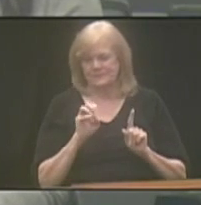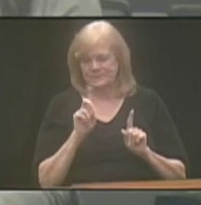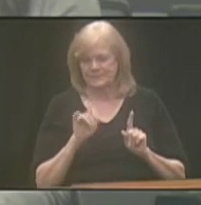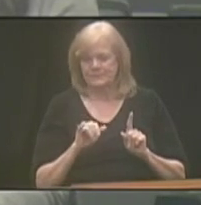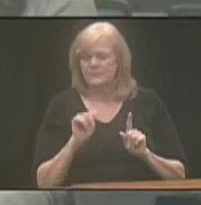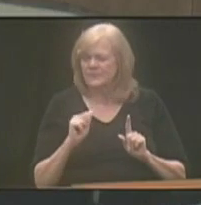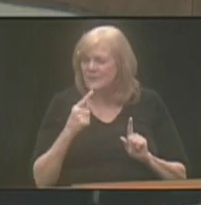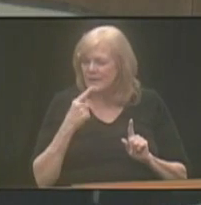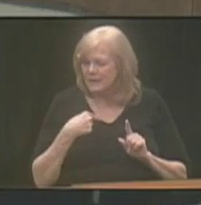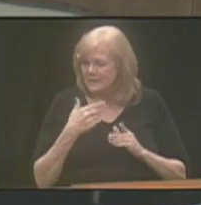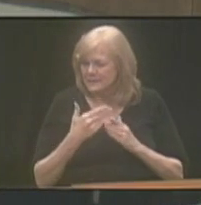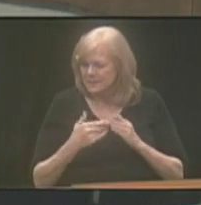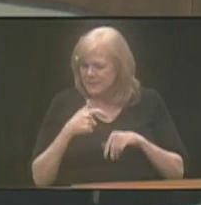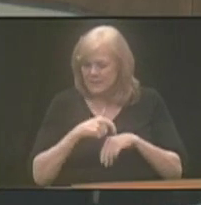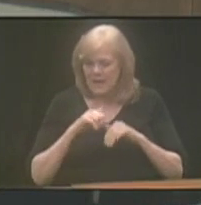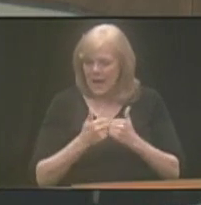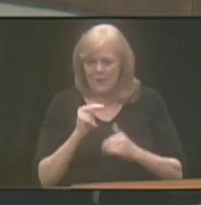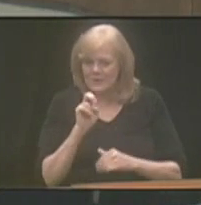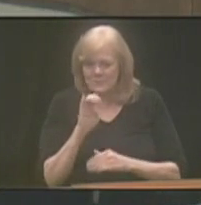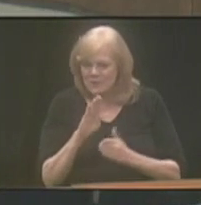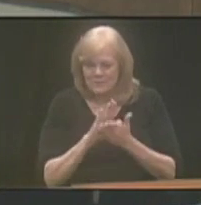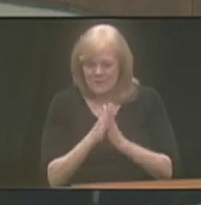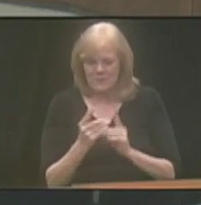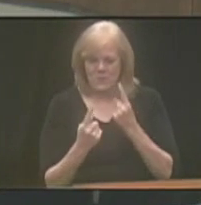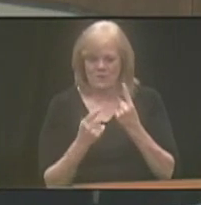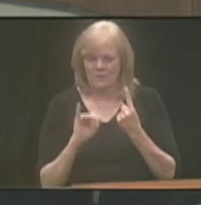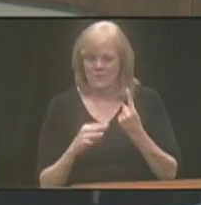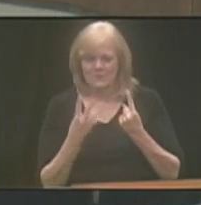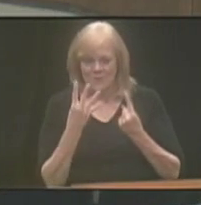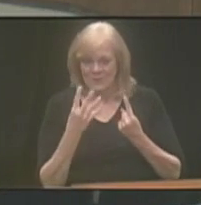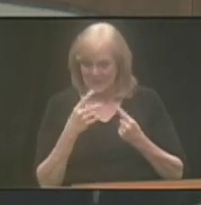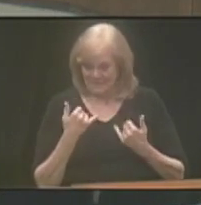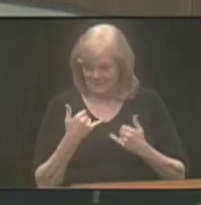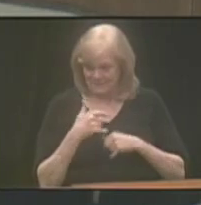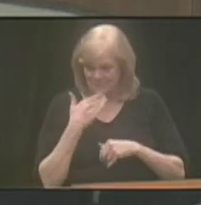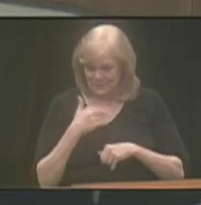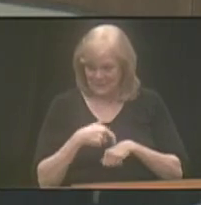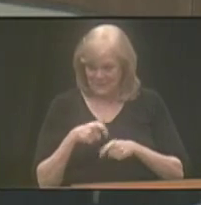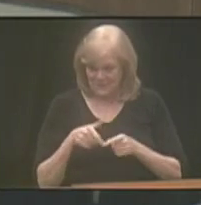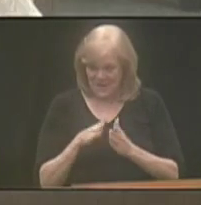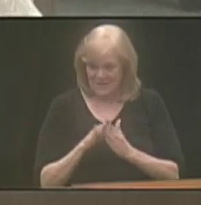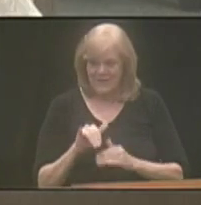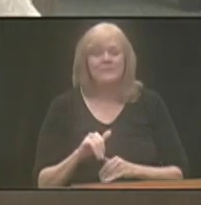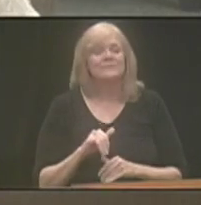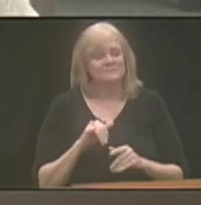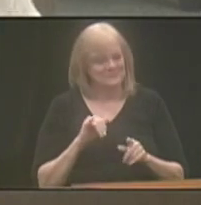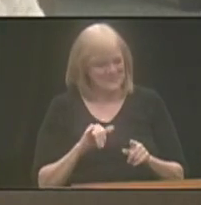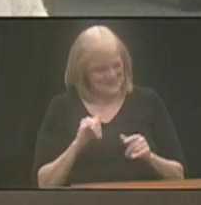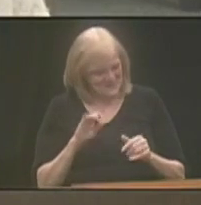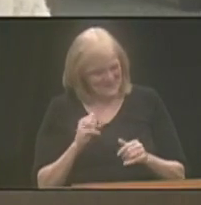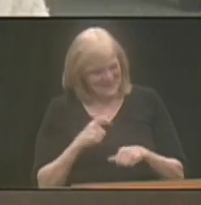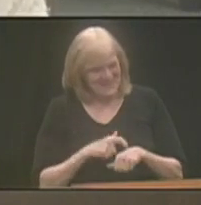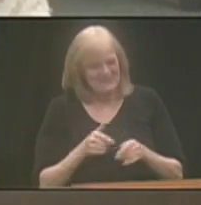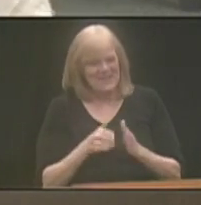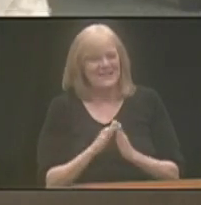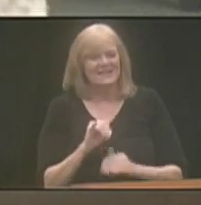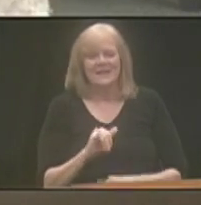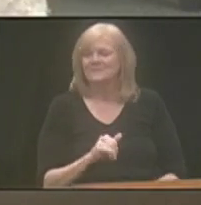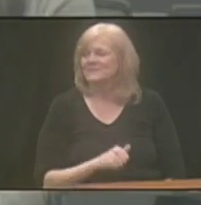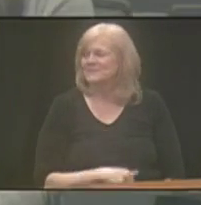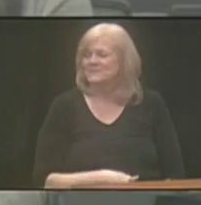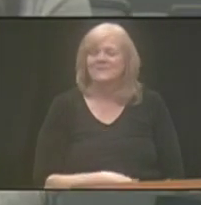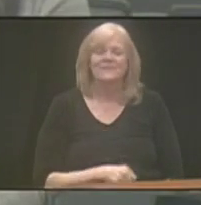Will you tell us at some point how Nebraska became one of those four, or is this the time to ask that? This can certainly be the time to ask that.